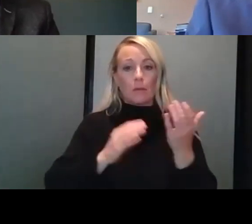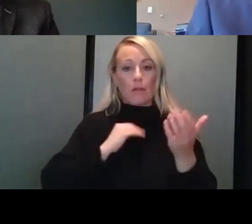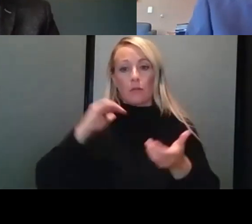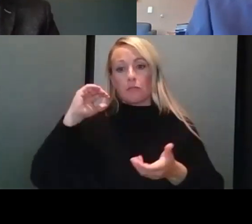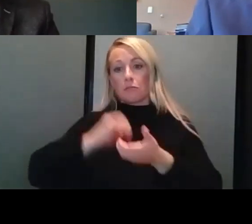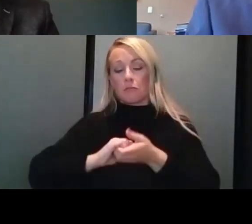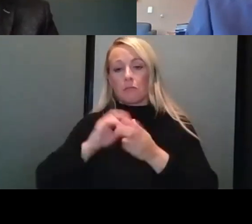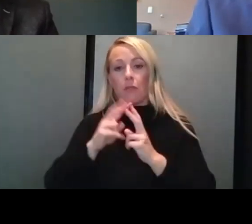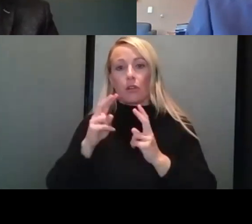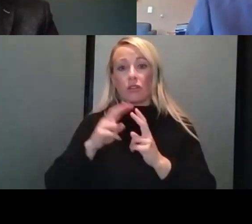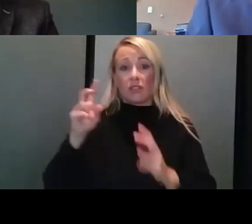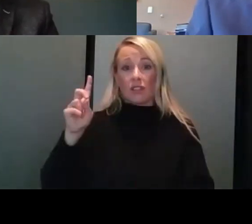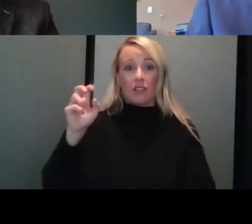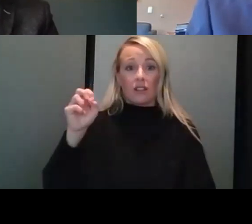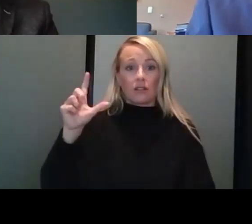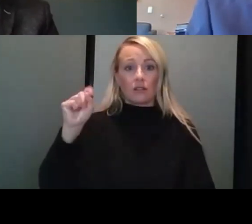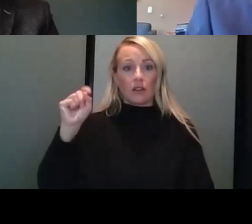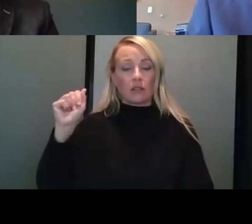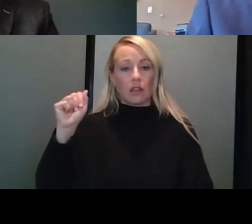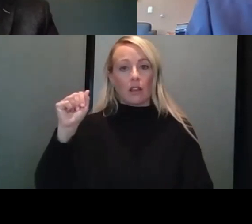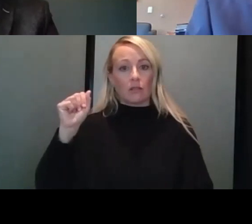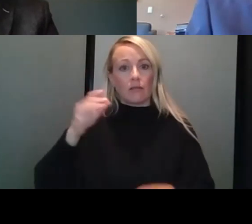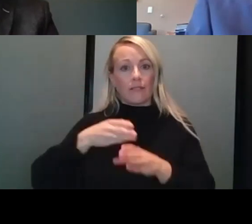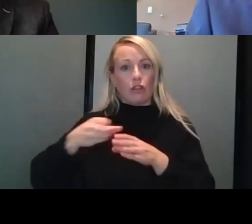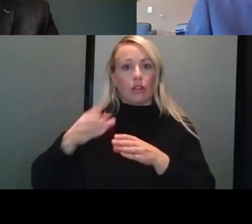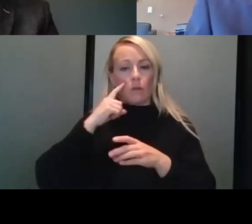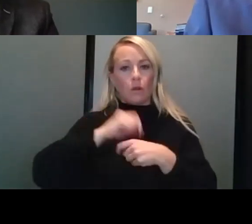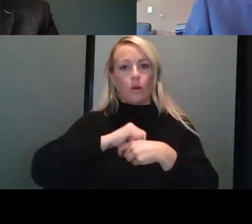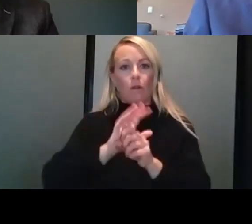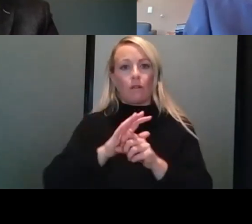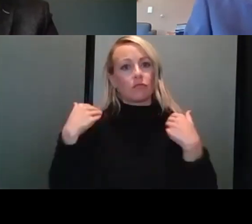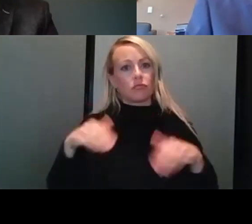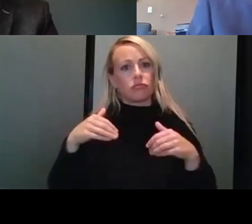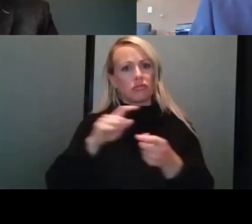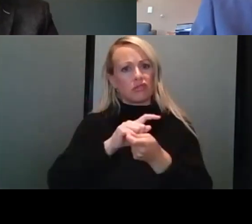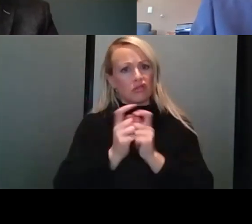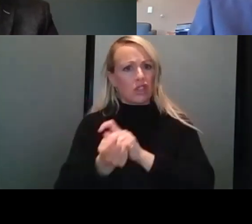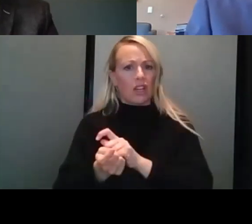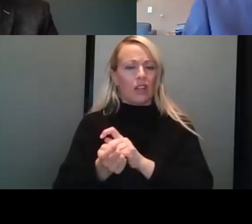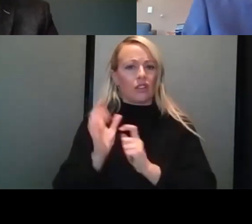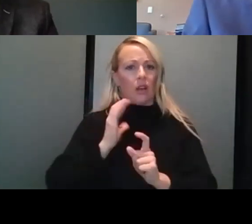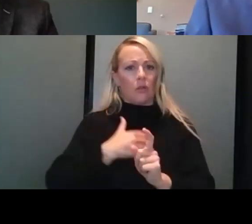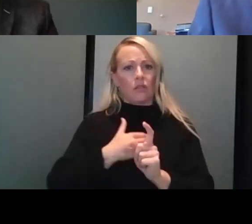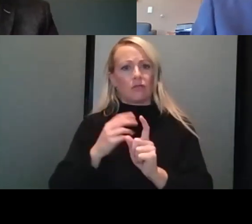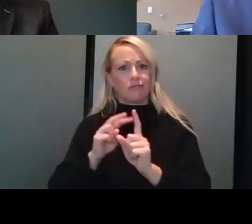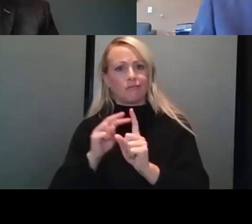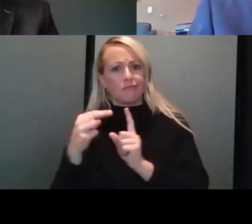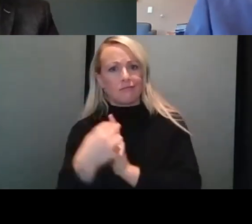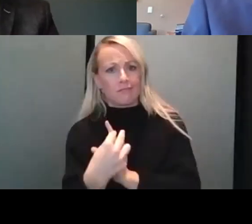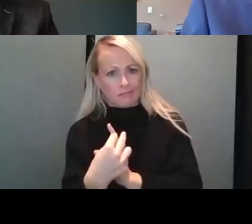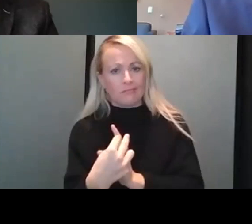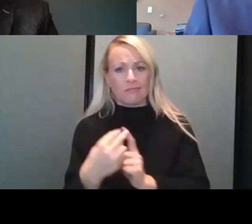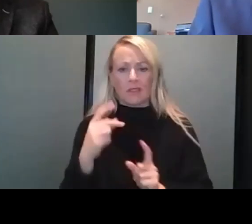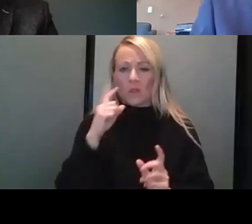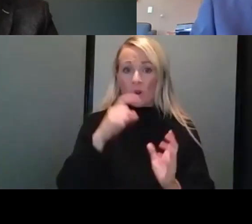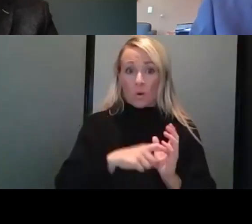really been a change in the game for us. Is there something, Dr. Katz, that you could help our community understand how what we were looking at at the beginning of July is